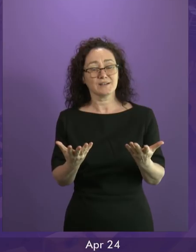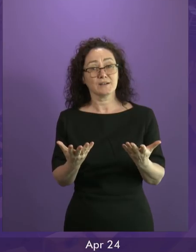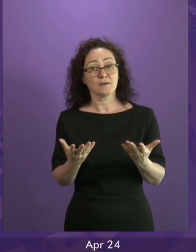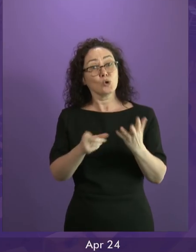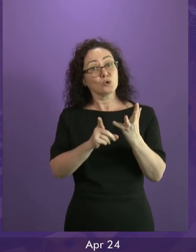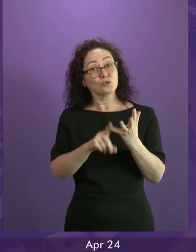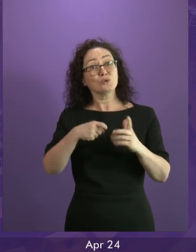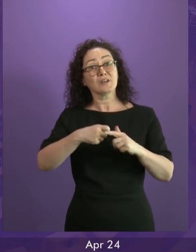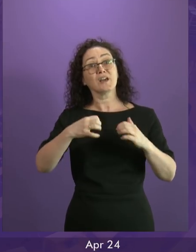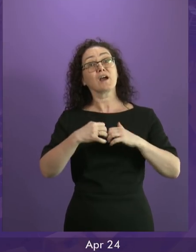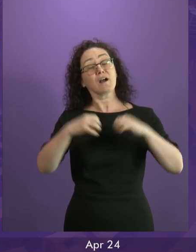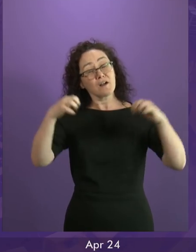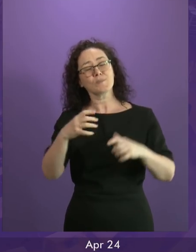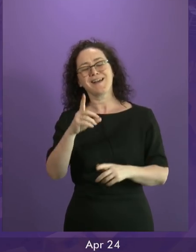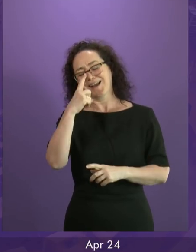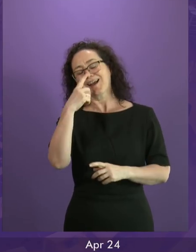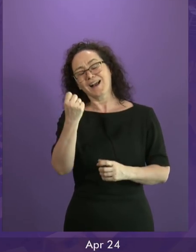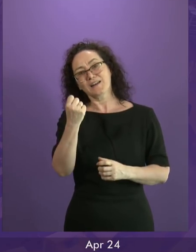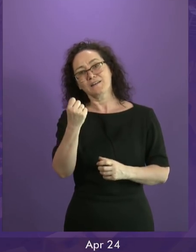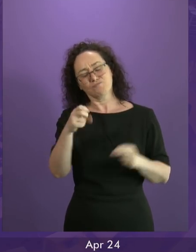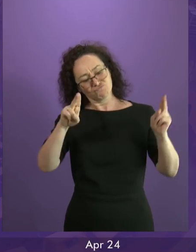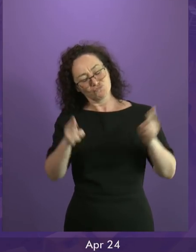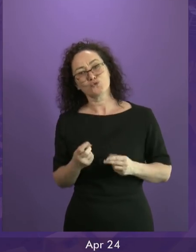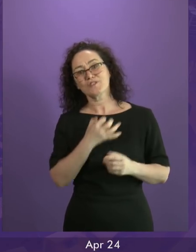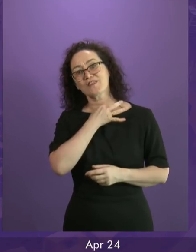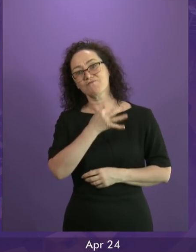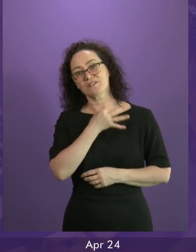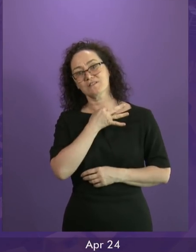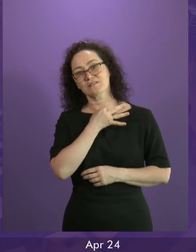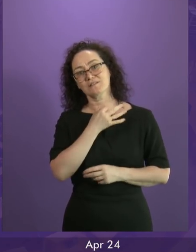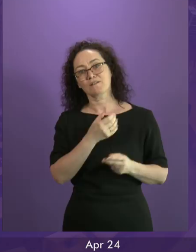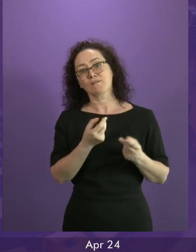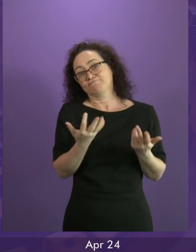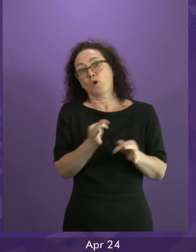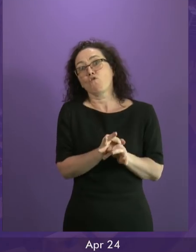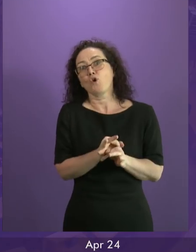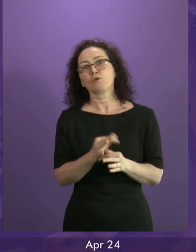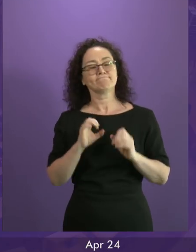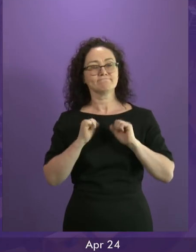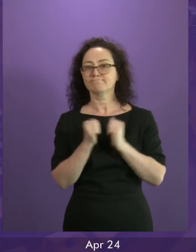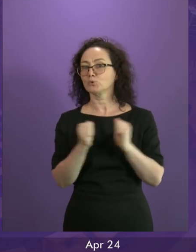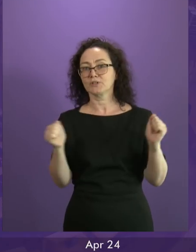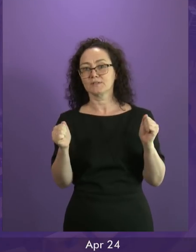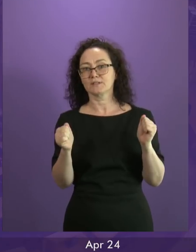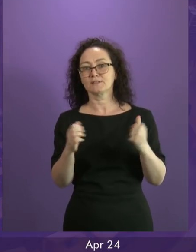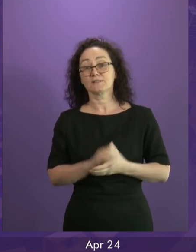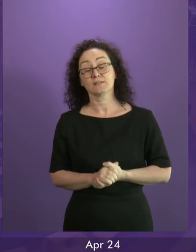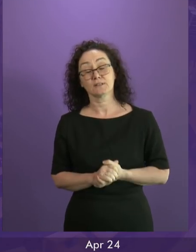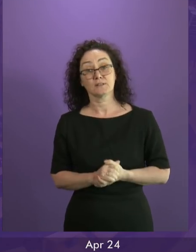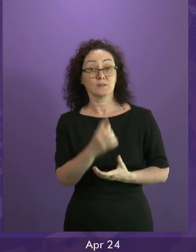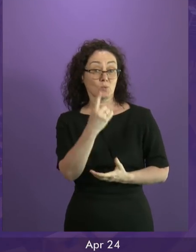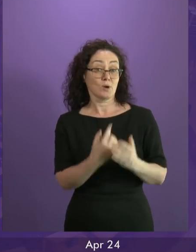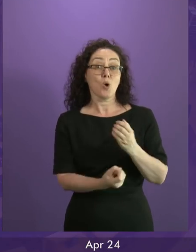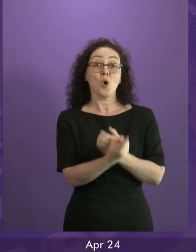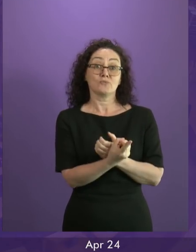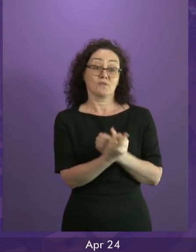by making clear that if the only alternative is a no deal exit it will choose to revoke article 50 instead and I hope